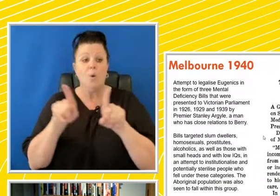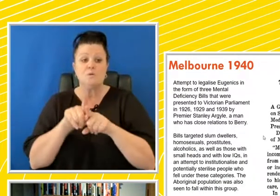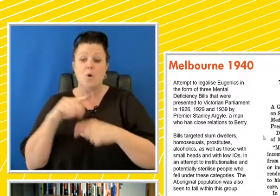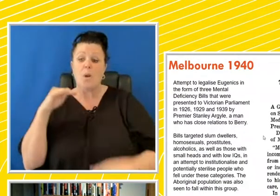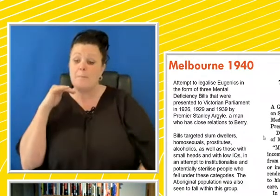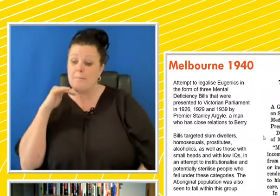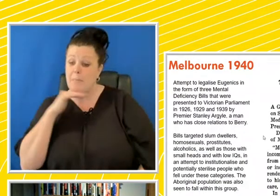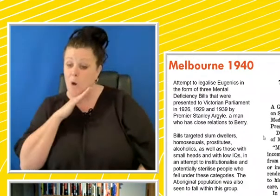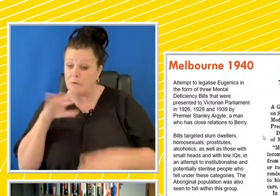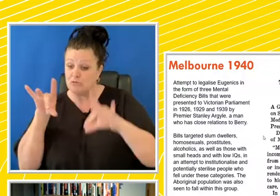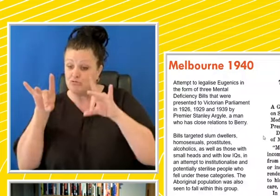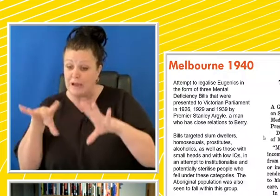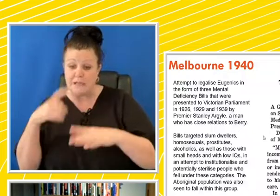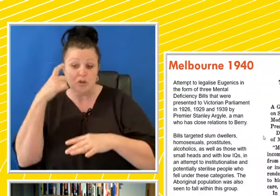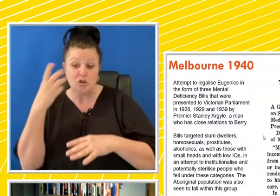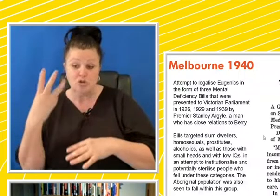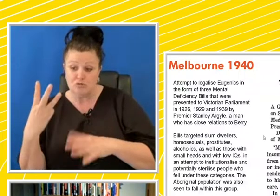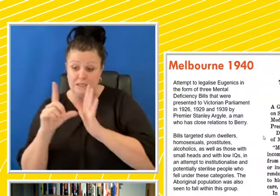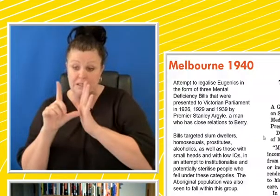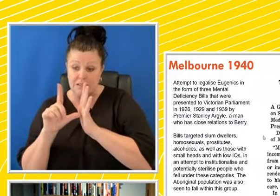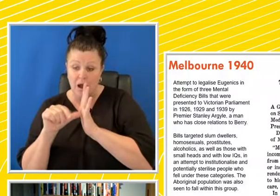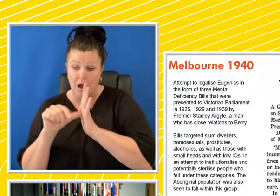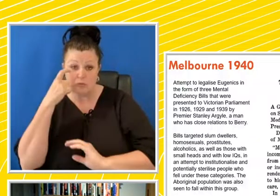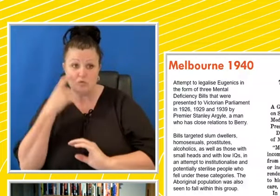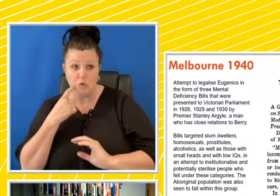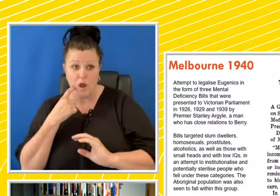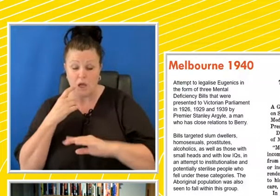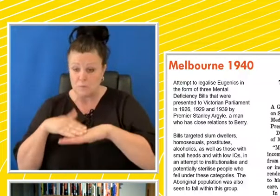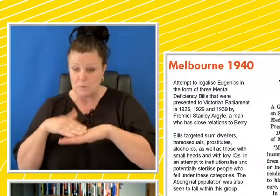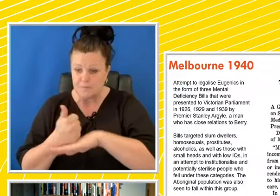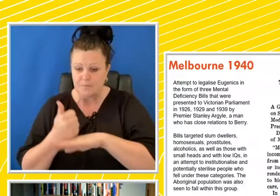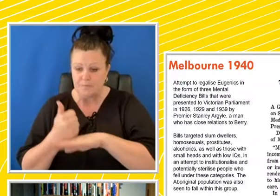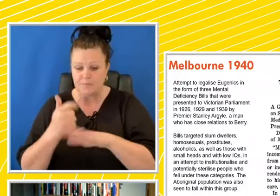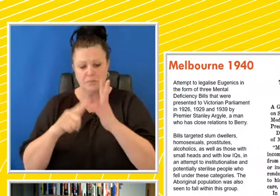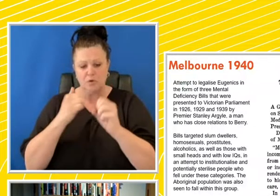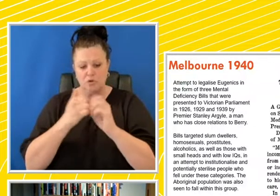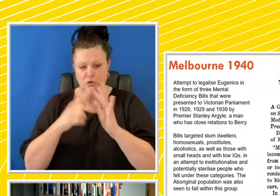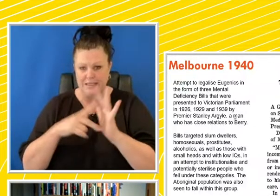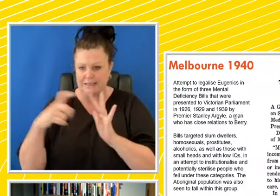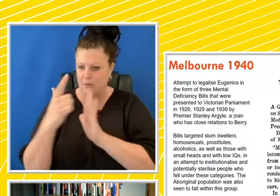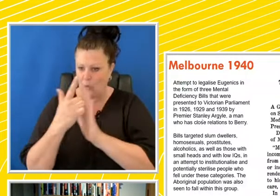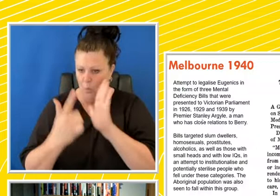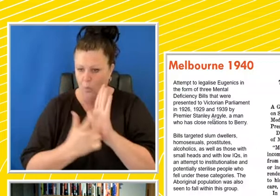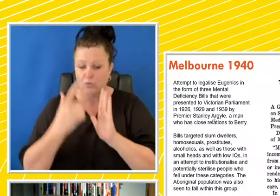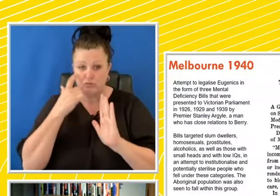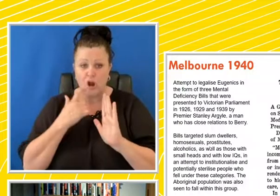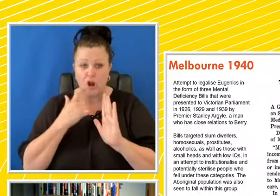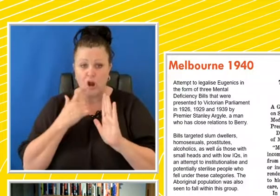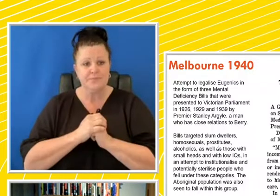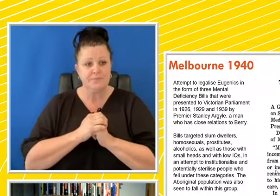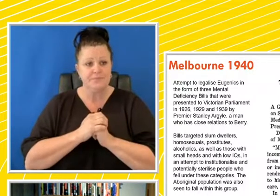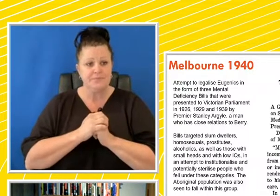There's three attempts to institute a eugenics bill. And